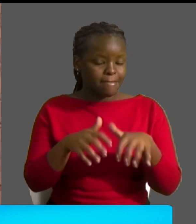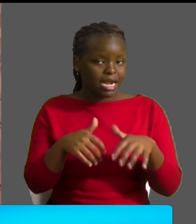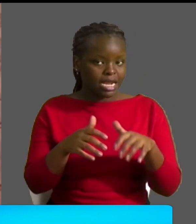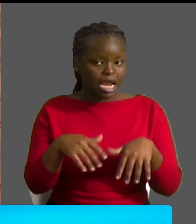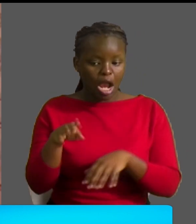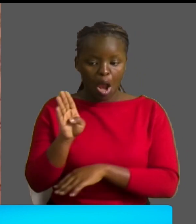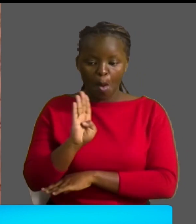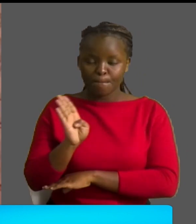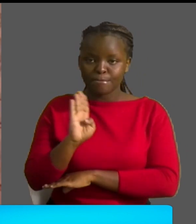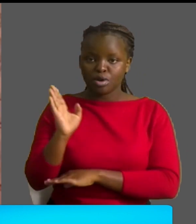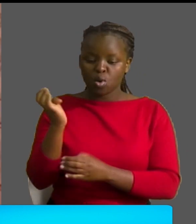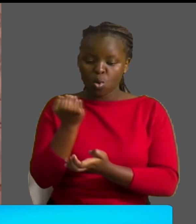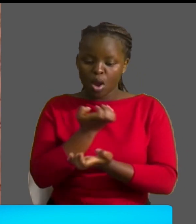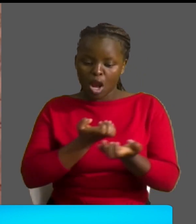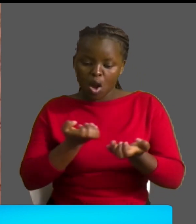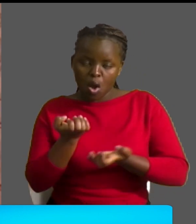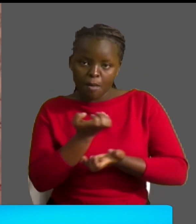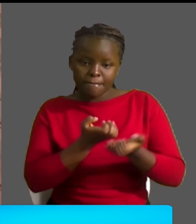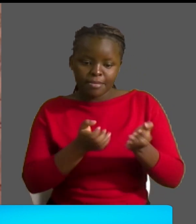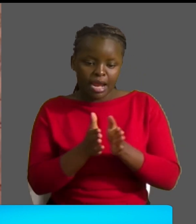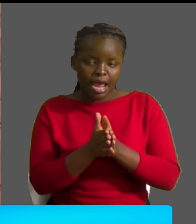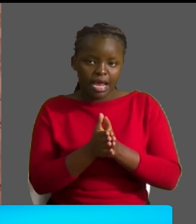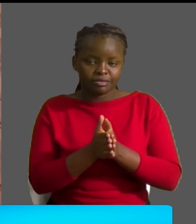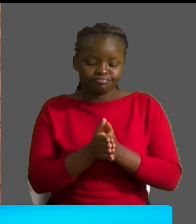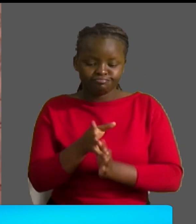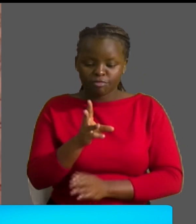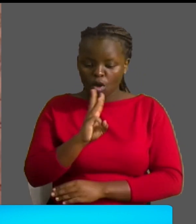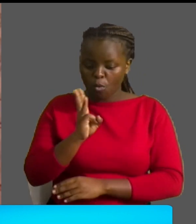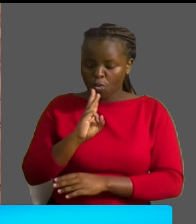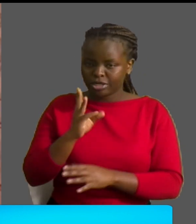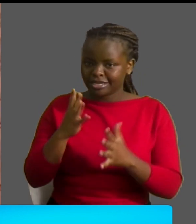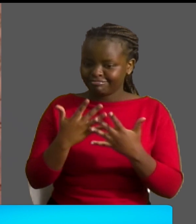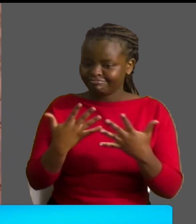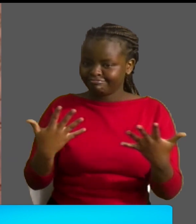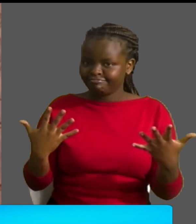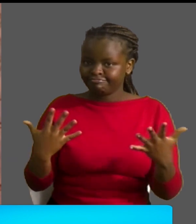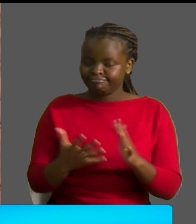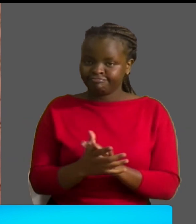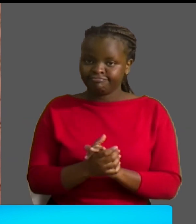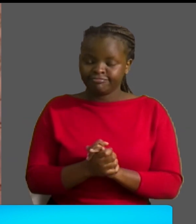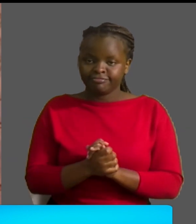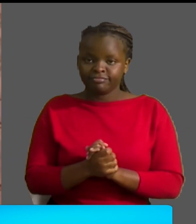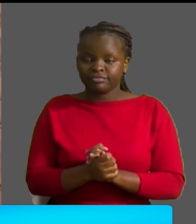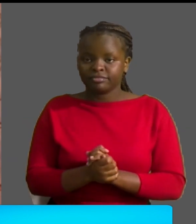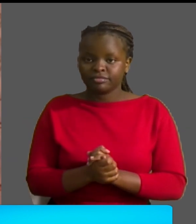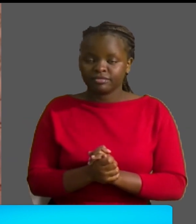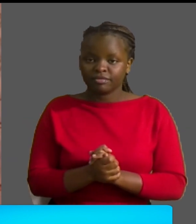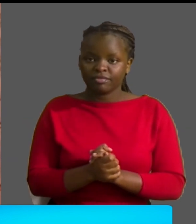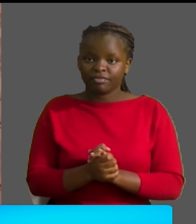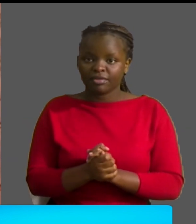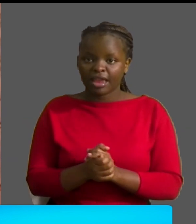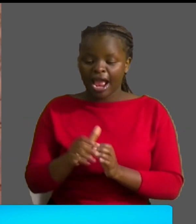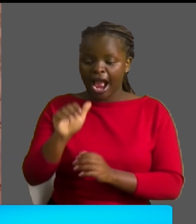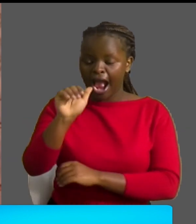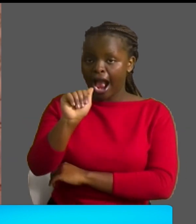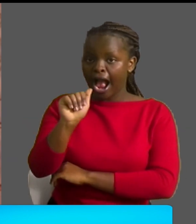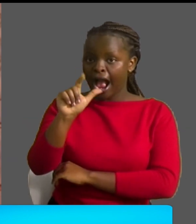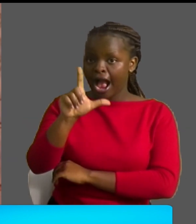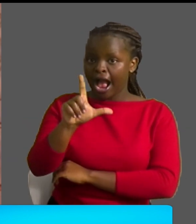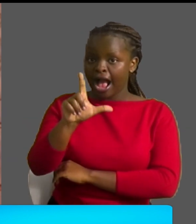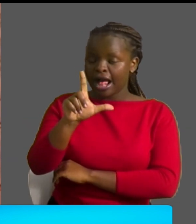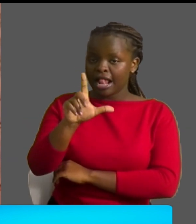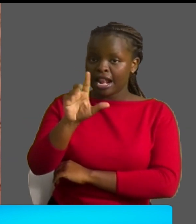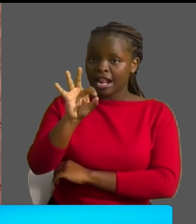and Maritime Affairs. The Honourable Dr. Alfred Nganga